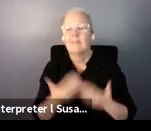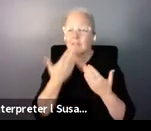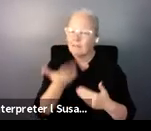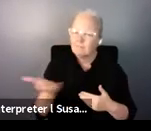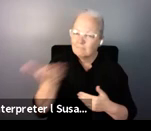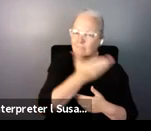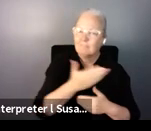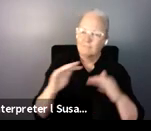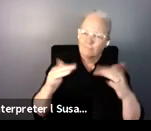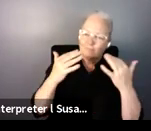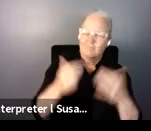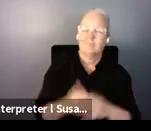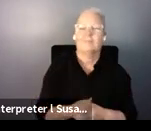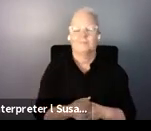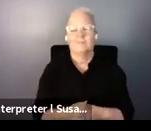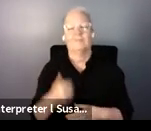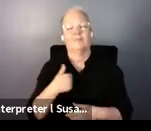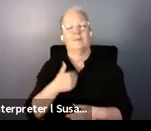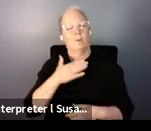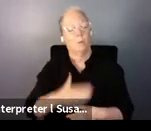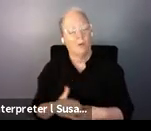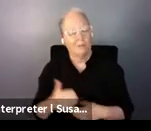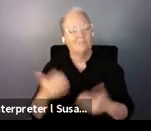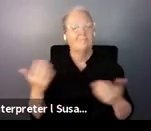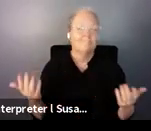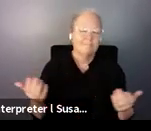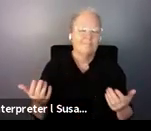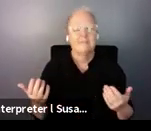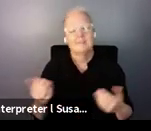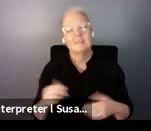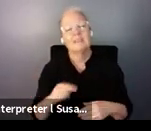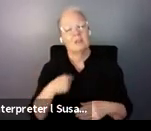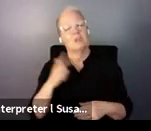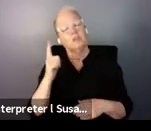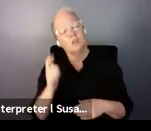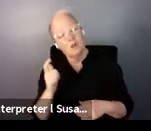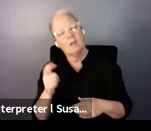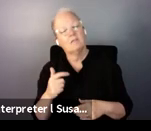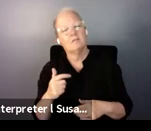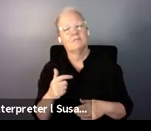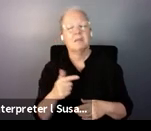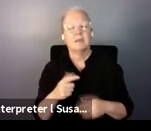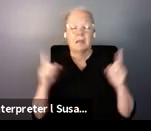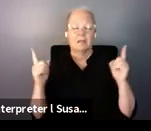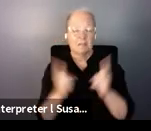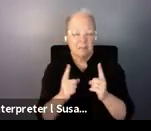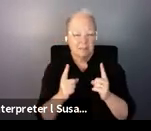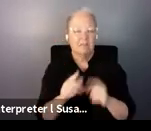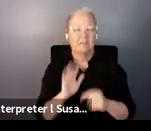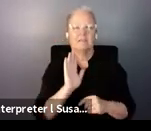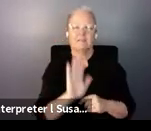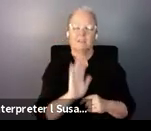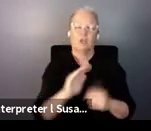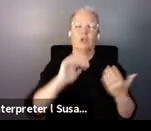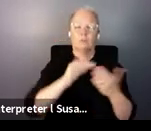I will start with a sort of introduction to the whole issue of community support services and social protection for community